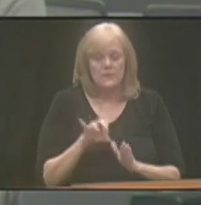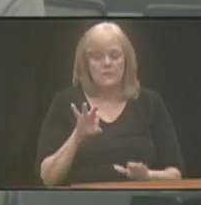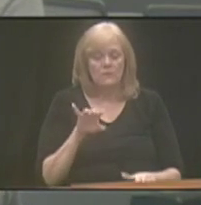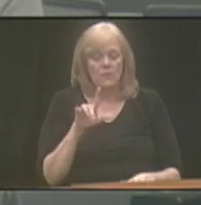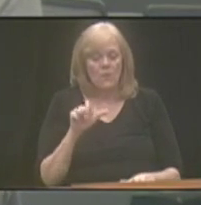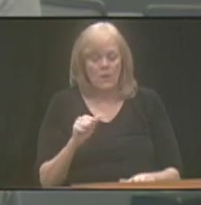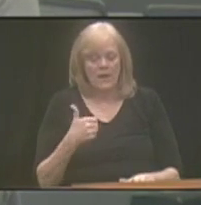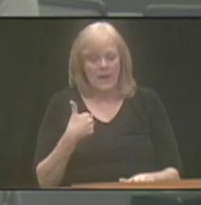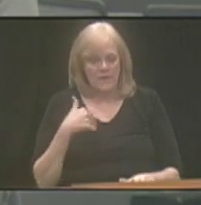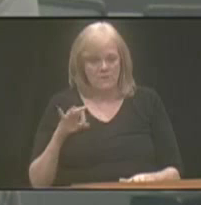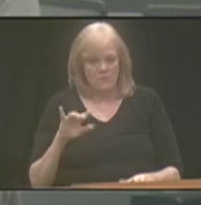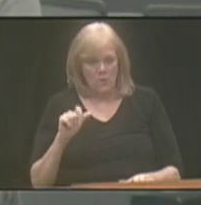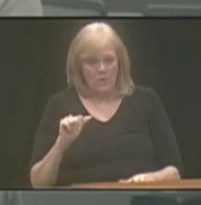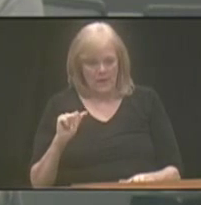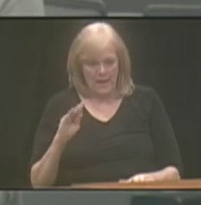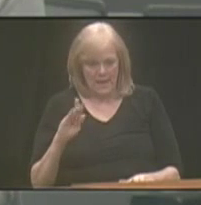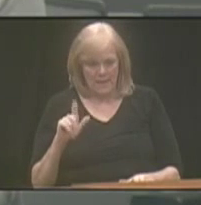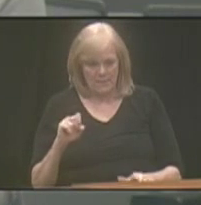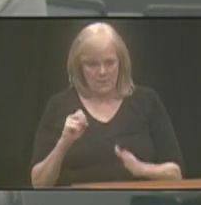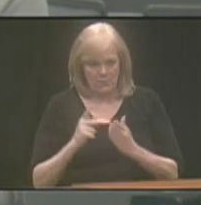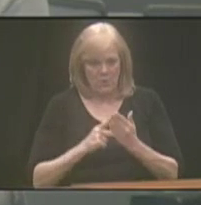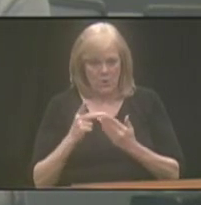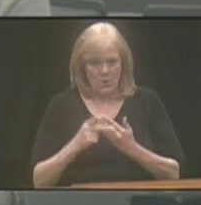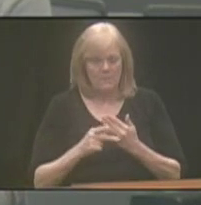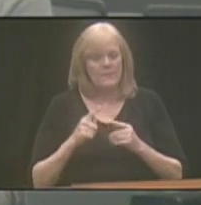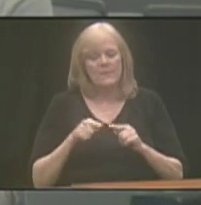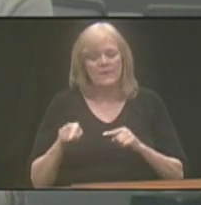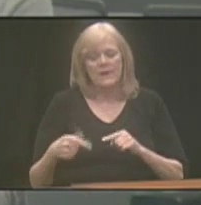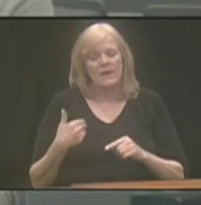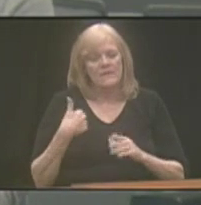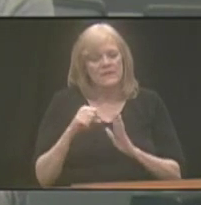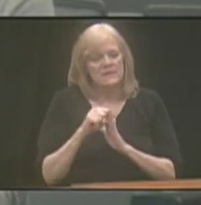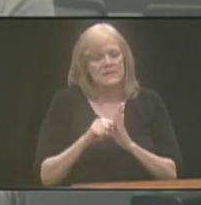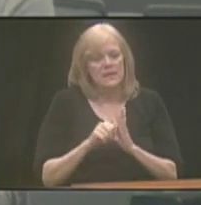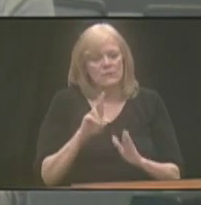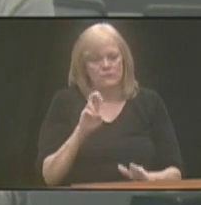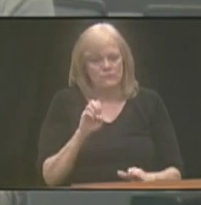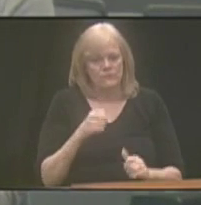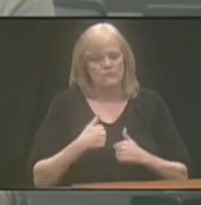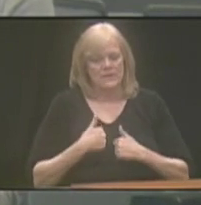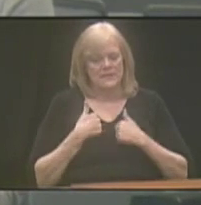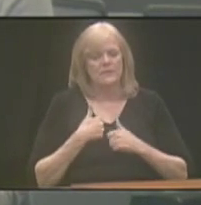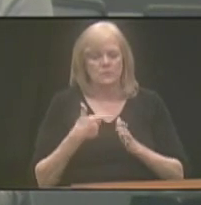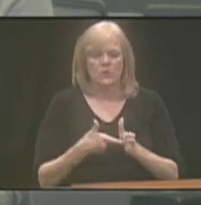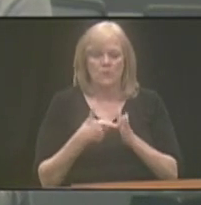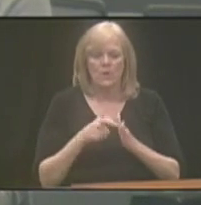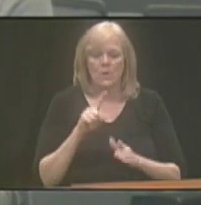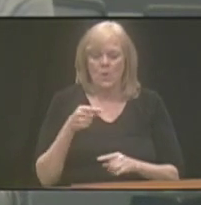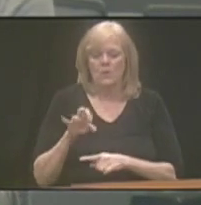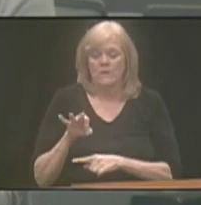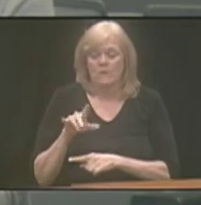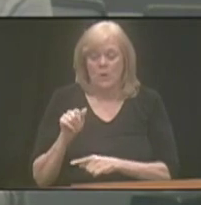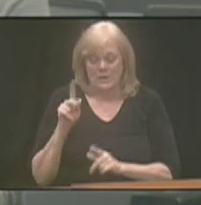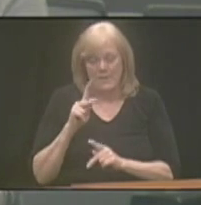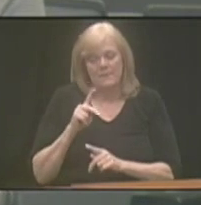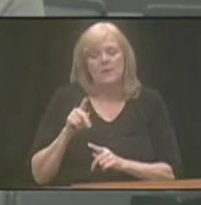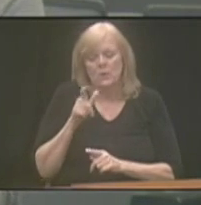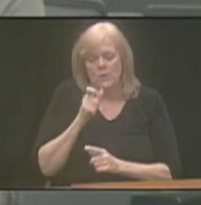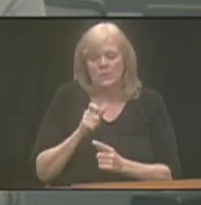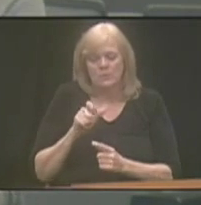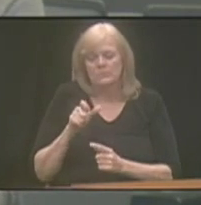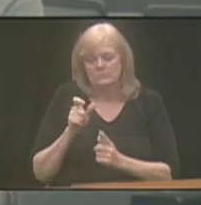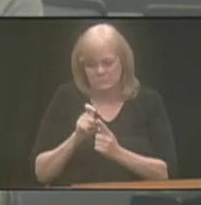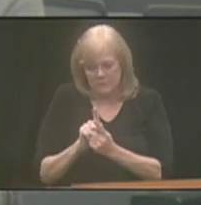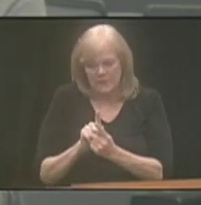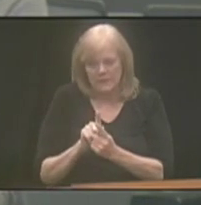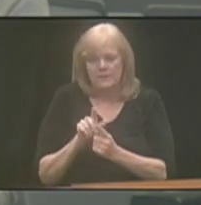Florida has the Florida ABLE program, but they have a state residency requirement. So, only Florida folks who meet, otherwise